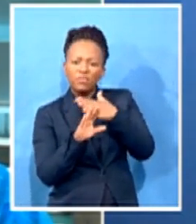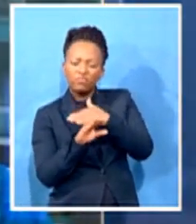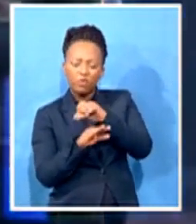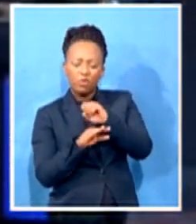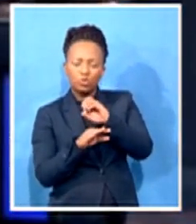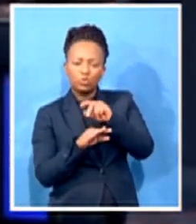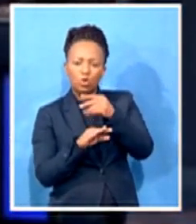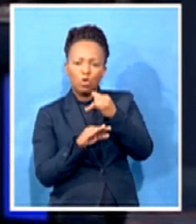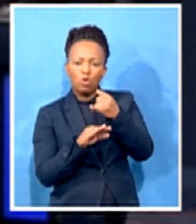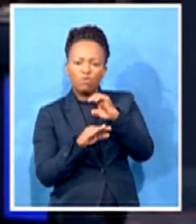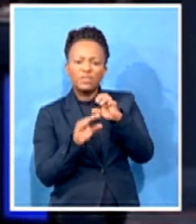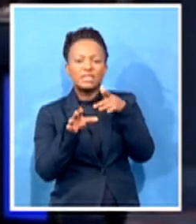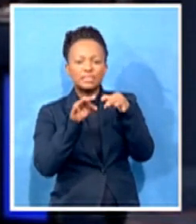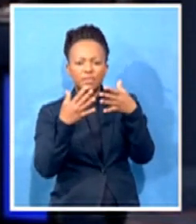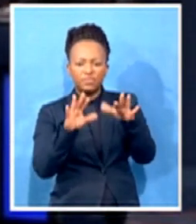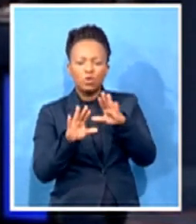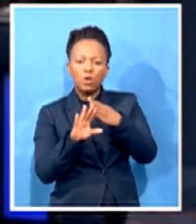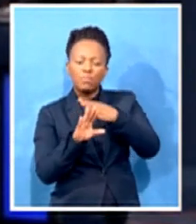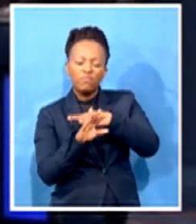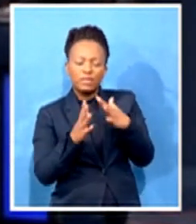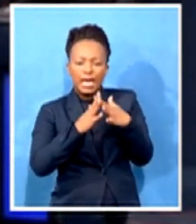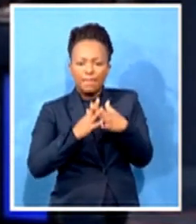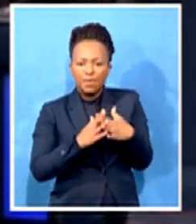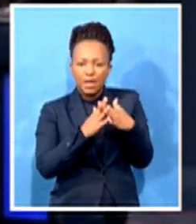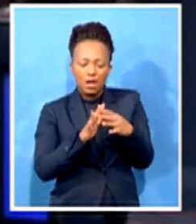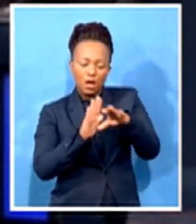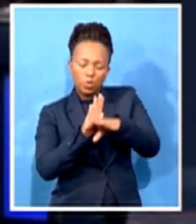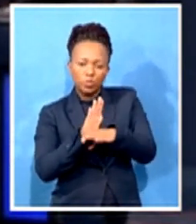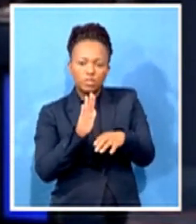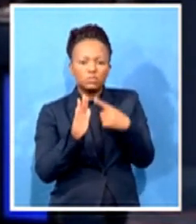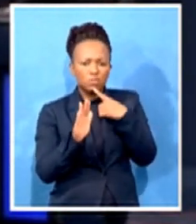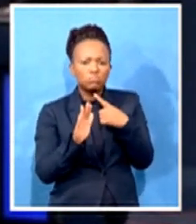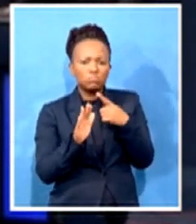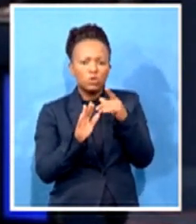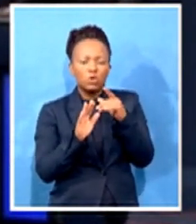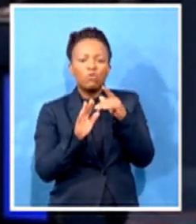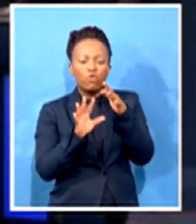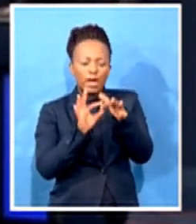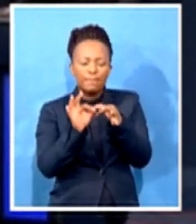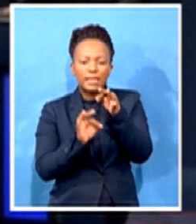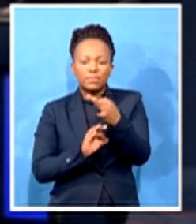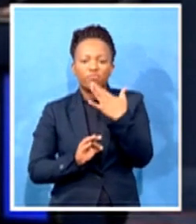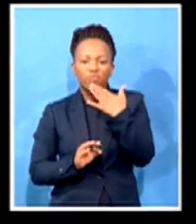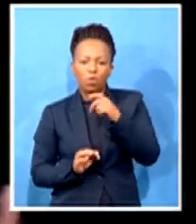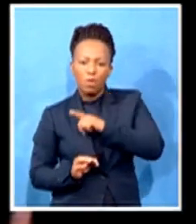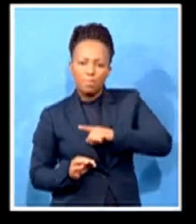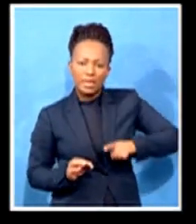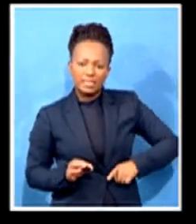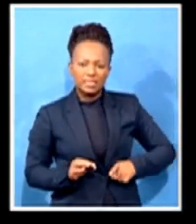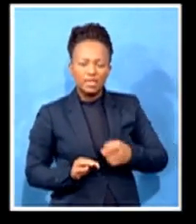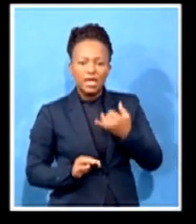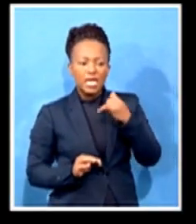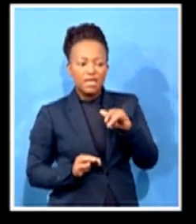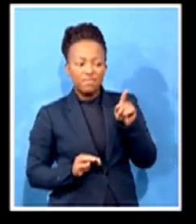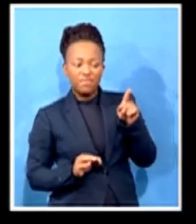.S. Constitution, which allows for the replacement of a president in the case of his incapacitation. But of course, if